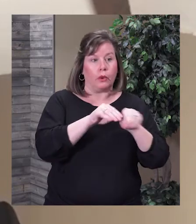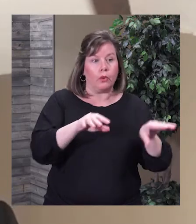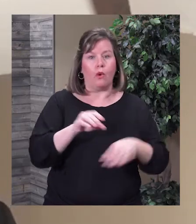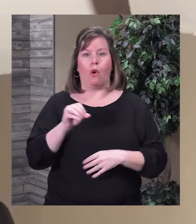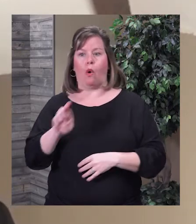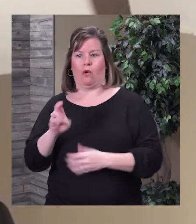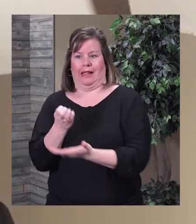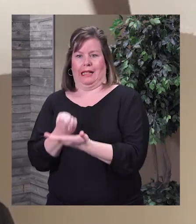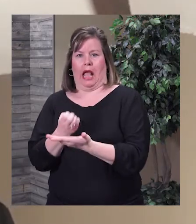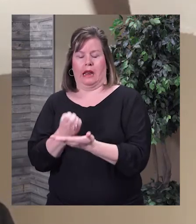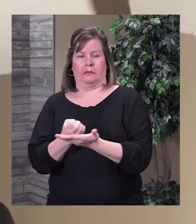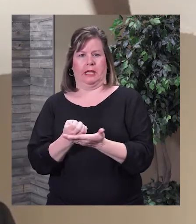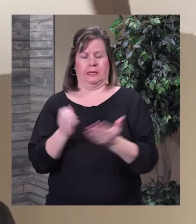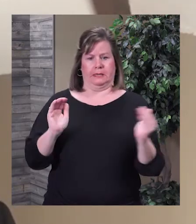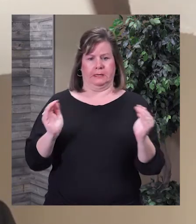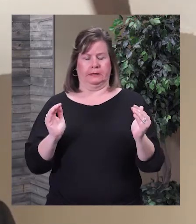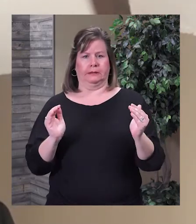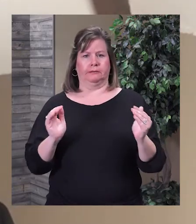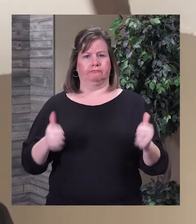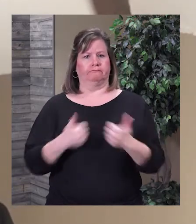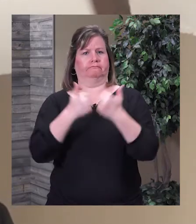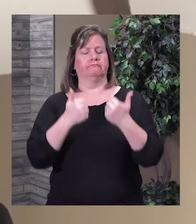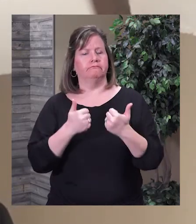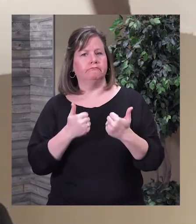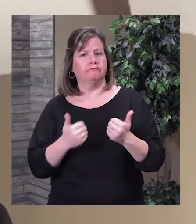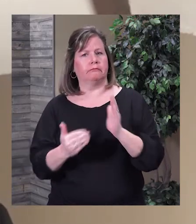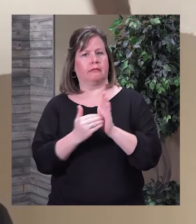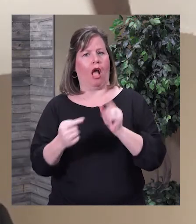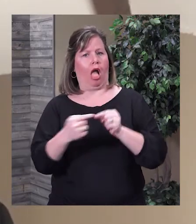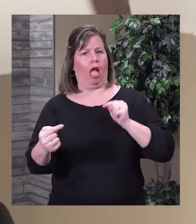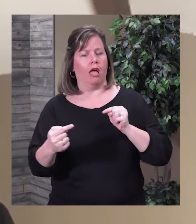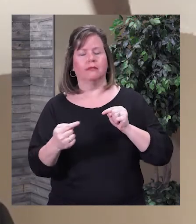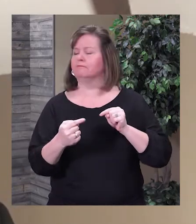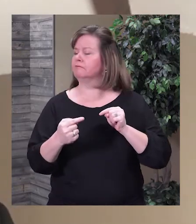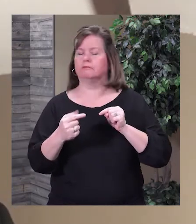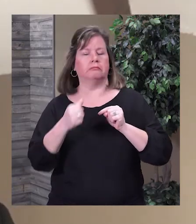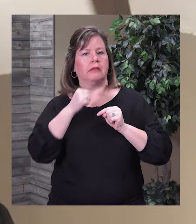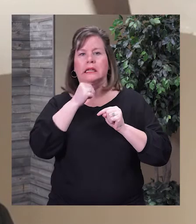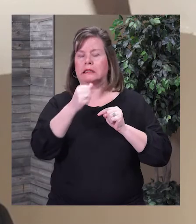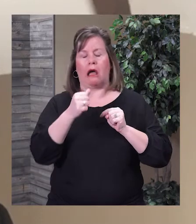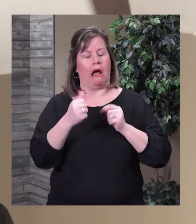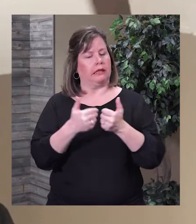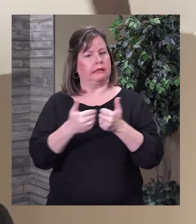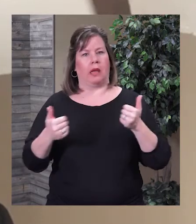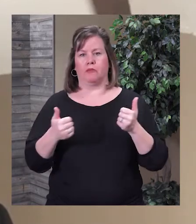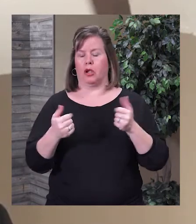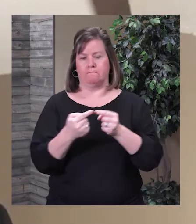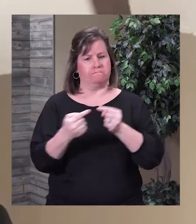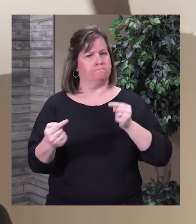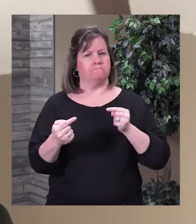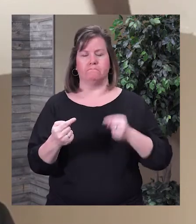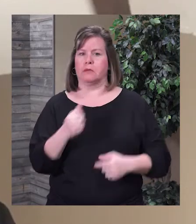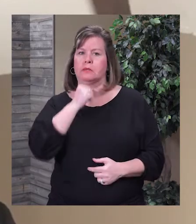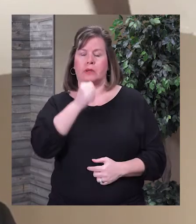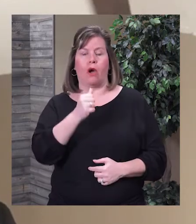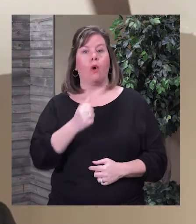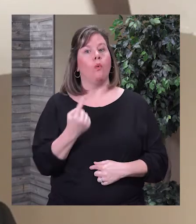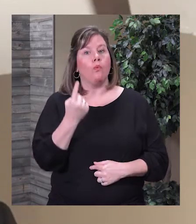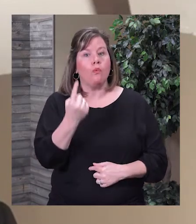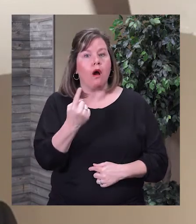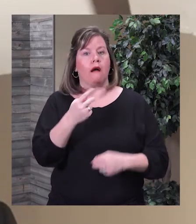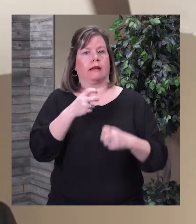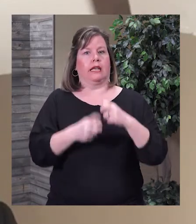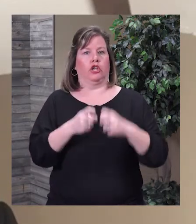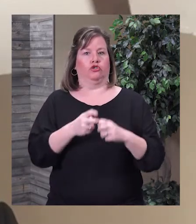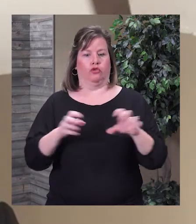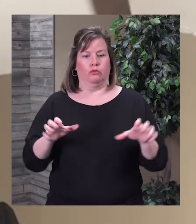and I just I can't emphasize loudly enough or frequently enough these are not separate issues. These are one issue and we've got